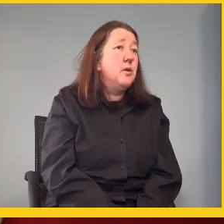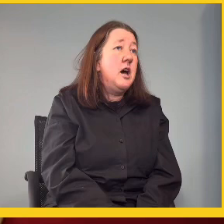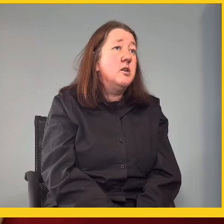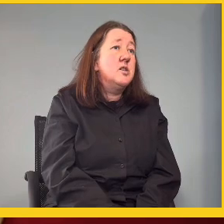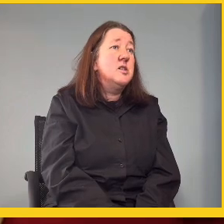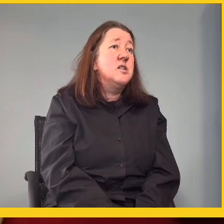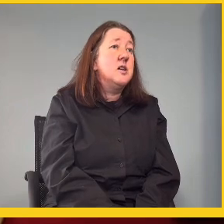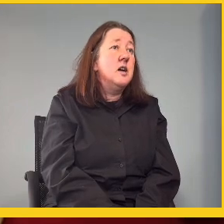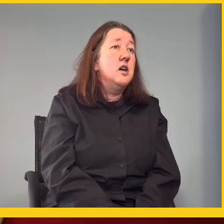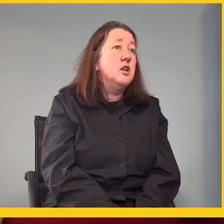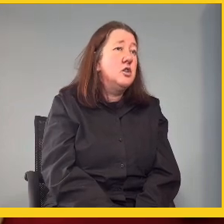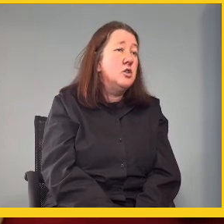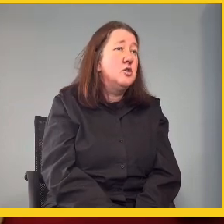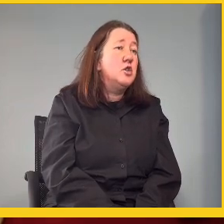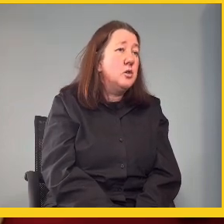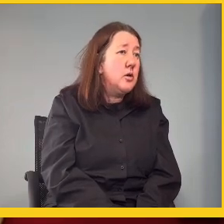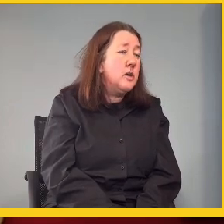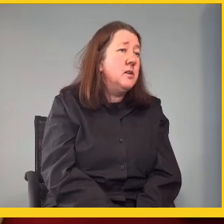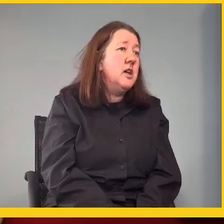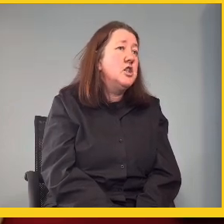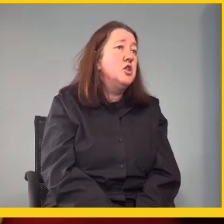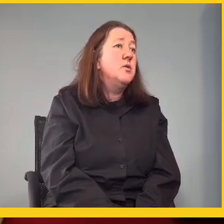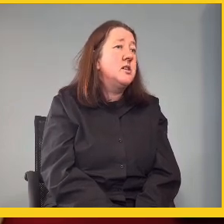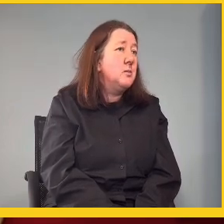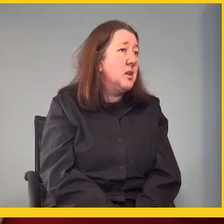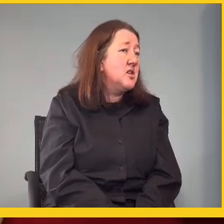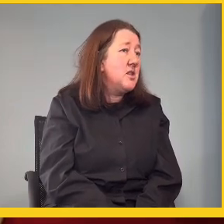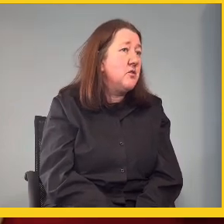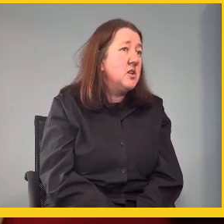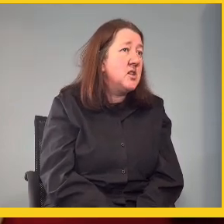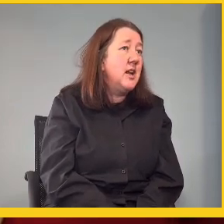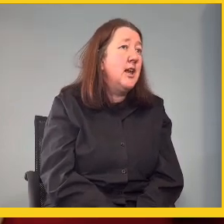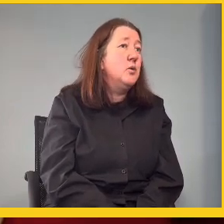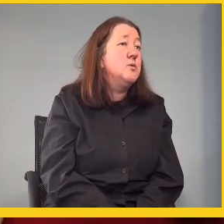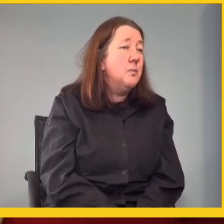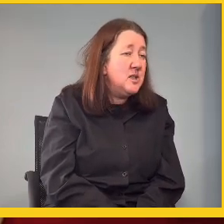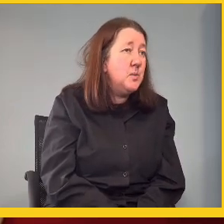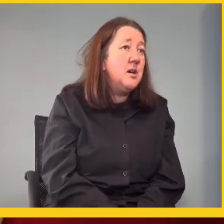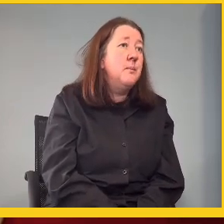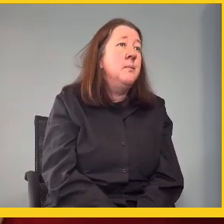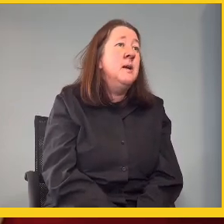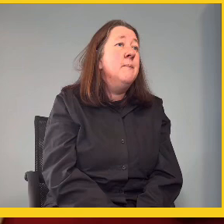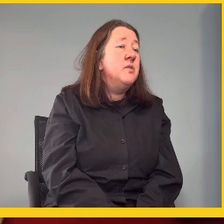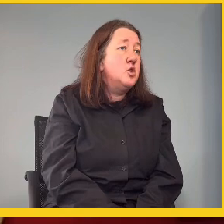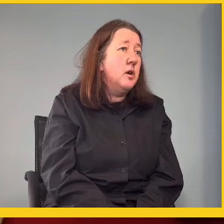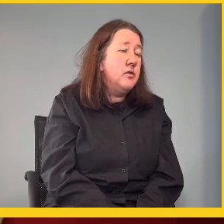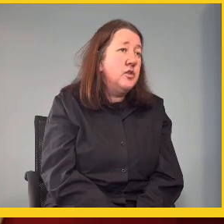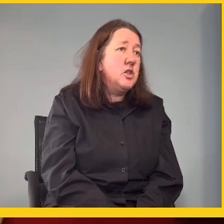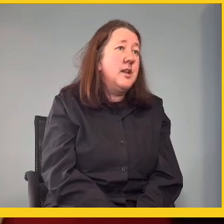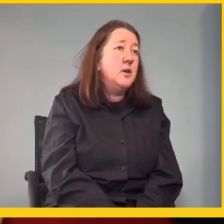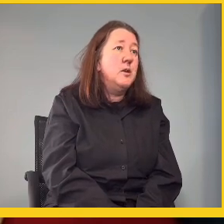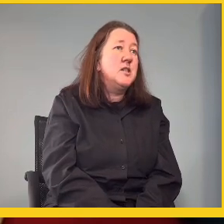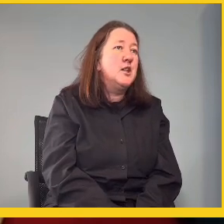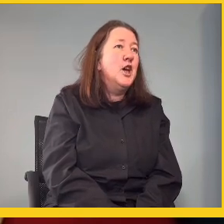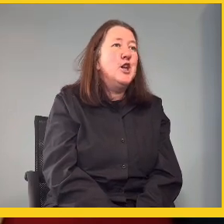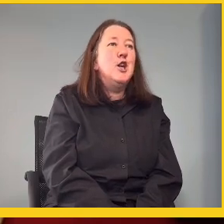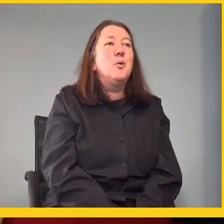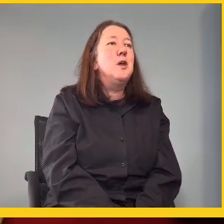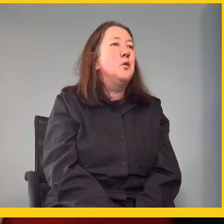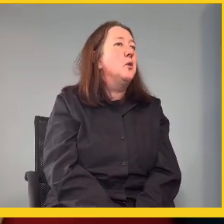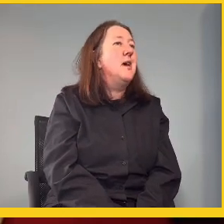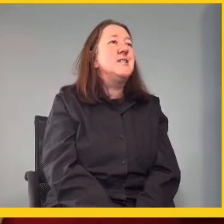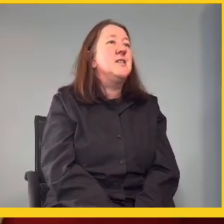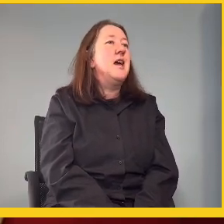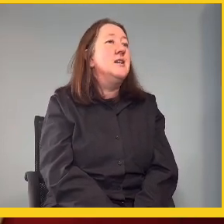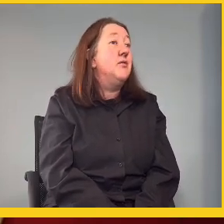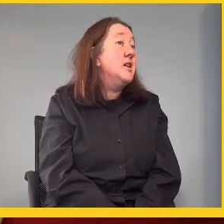happy when both houses took the recommendation to accept that South African Sign Language must become literal official language, and, you